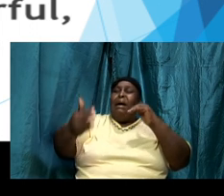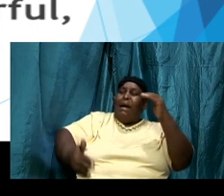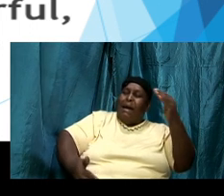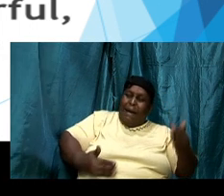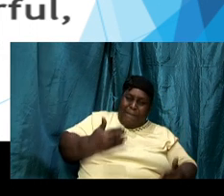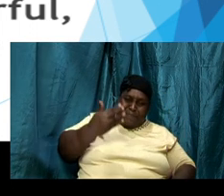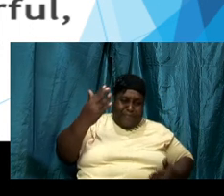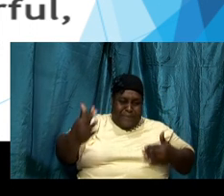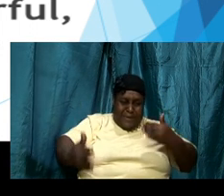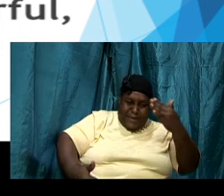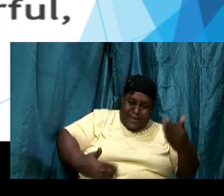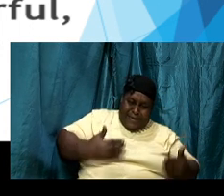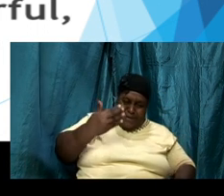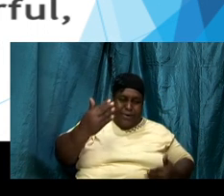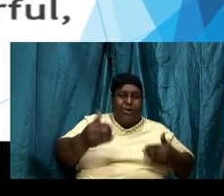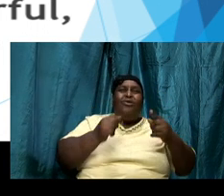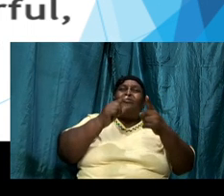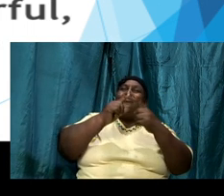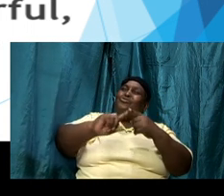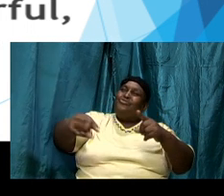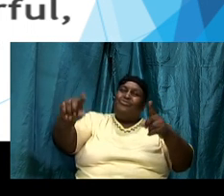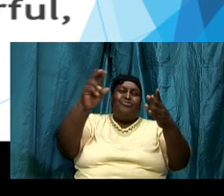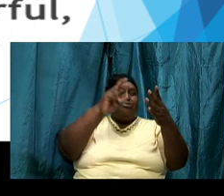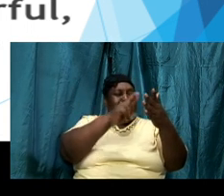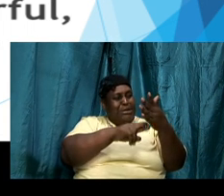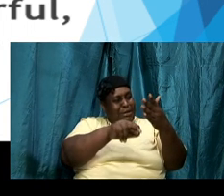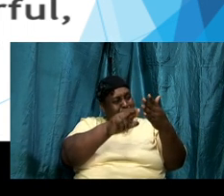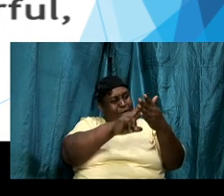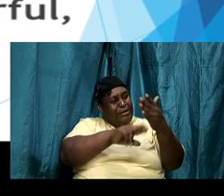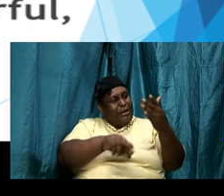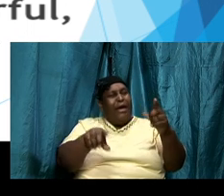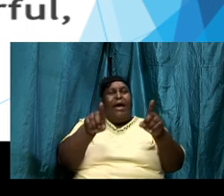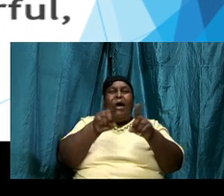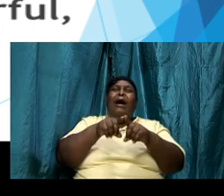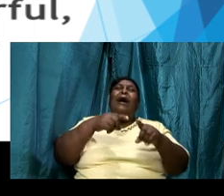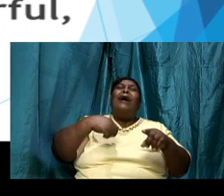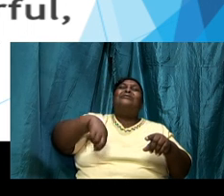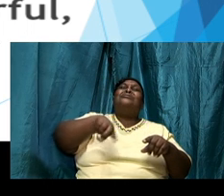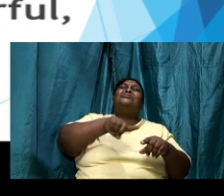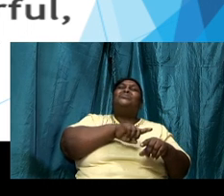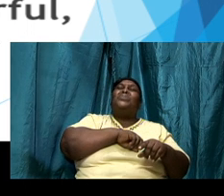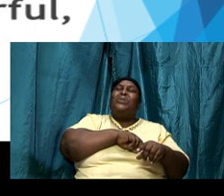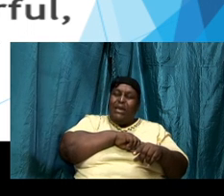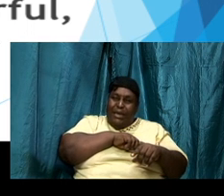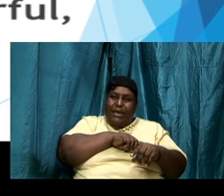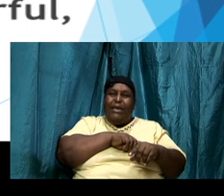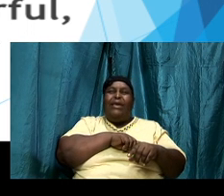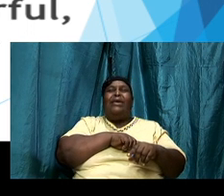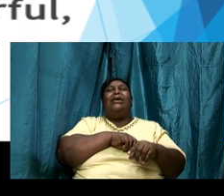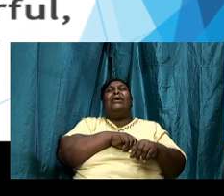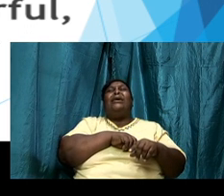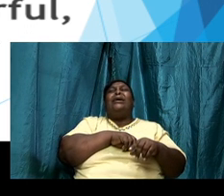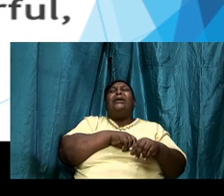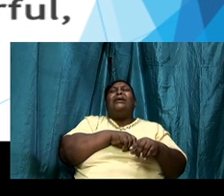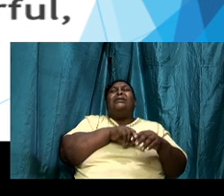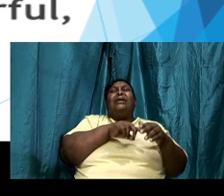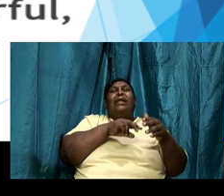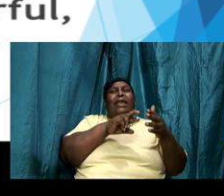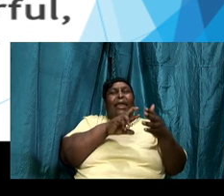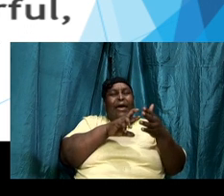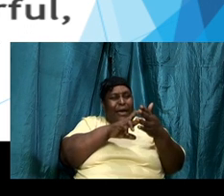and as we start to delight in the word it literally propels us to